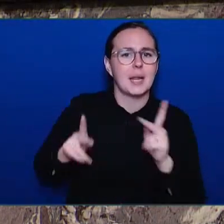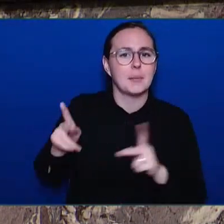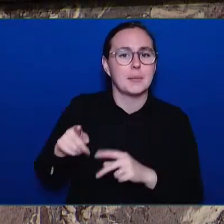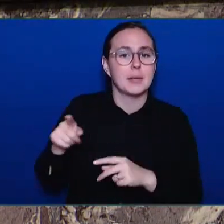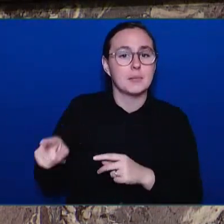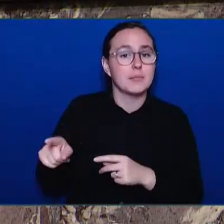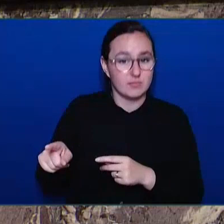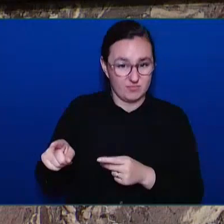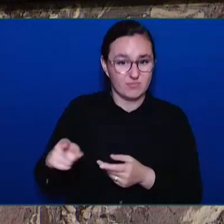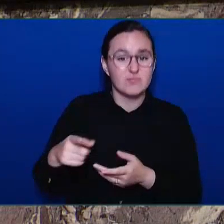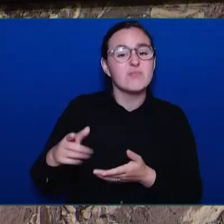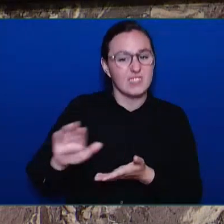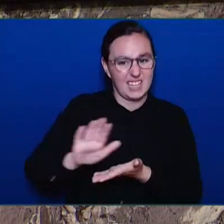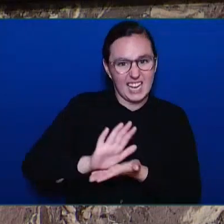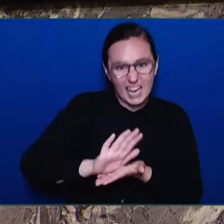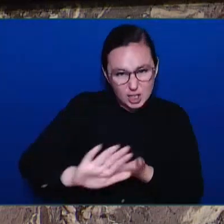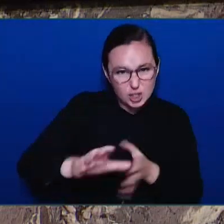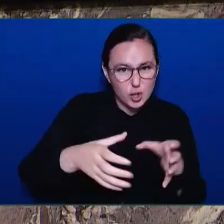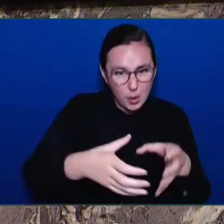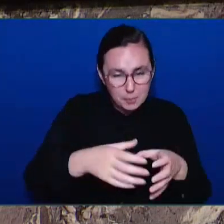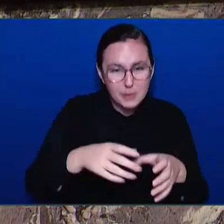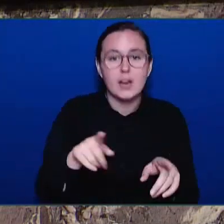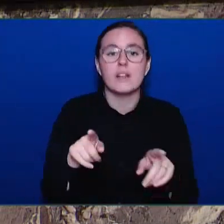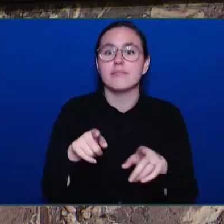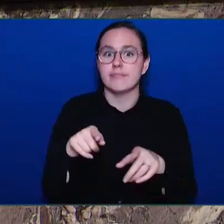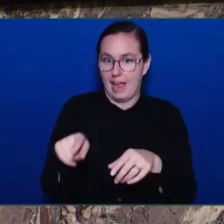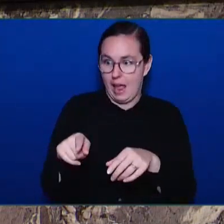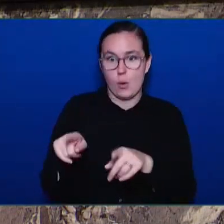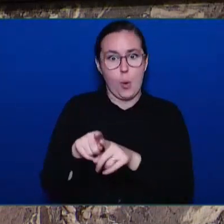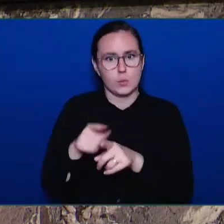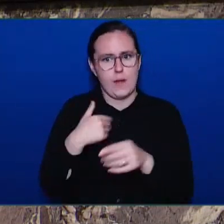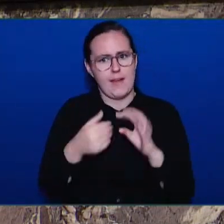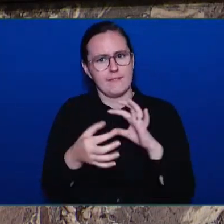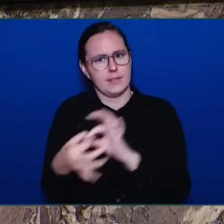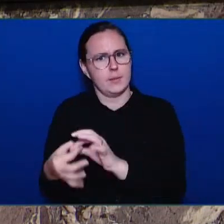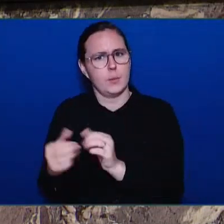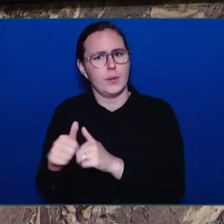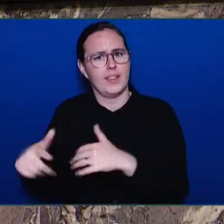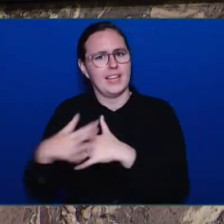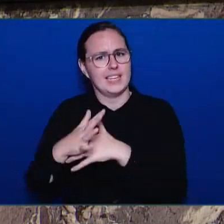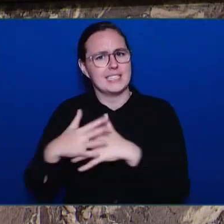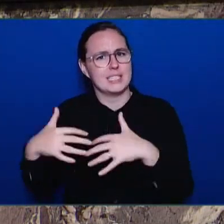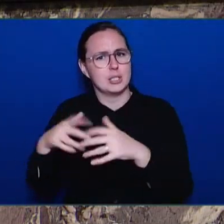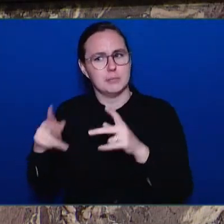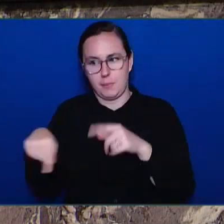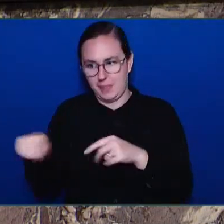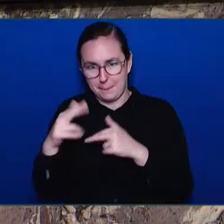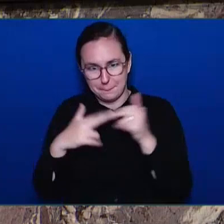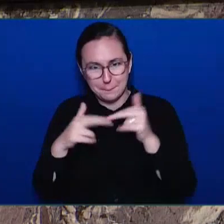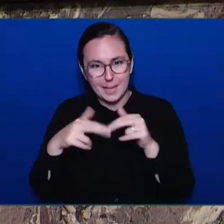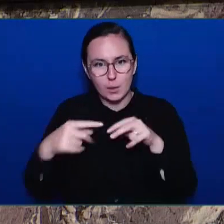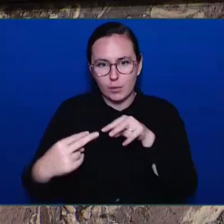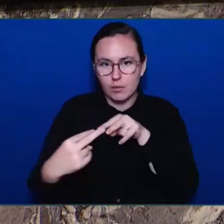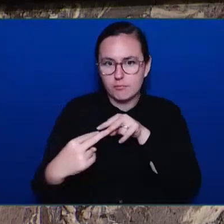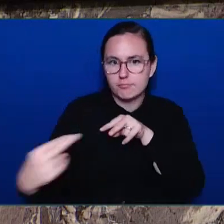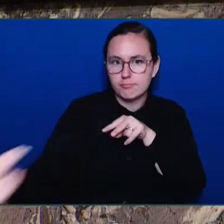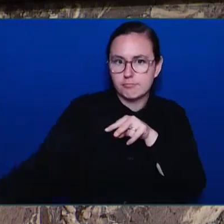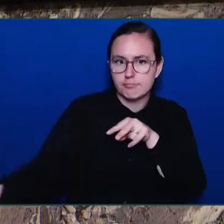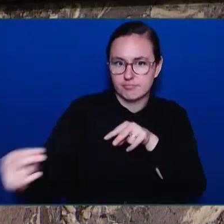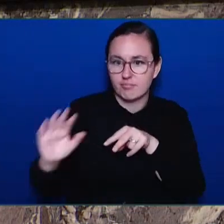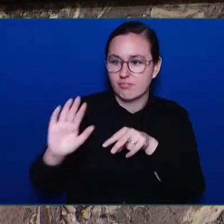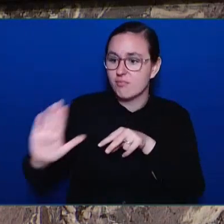the railways. In a bid to educate the public about the past while offering a new vision for the future,